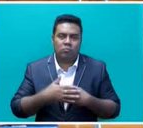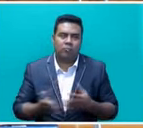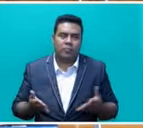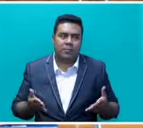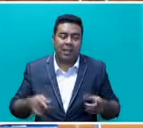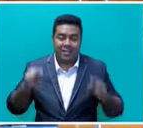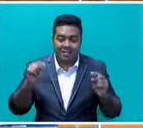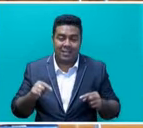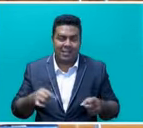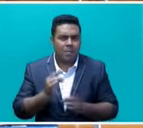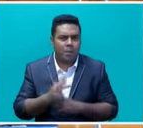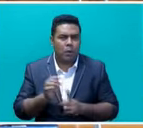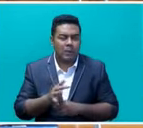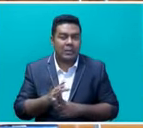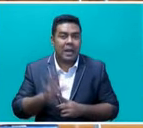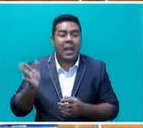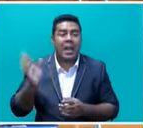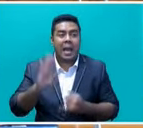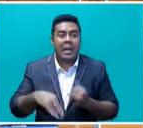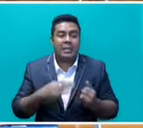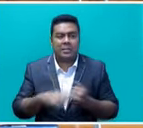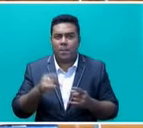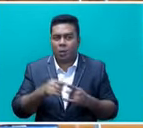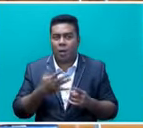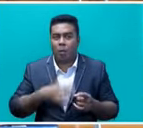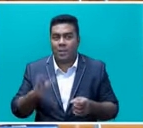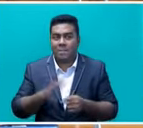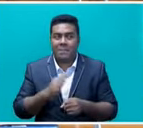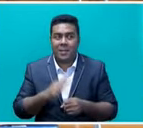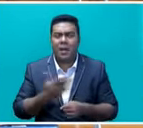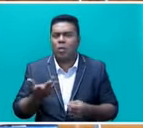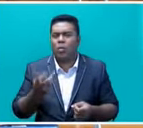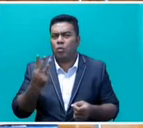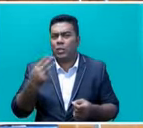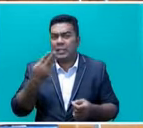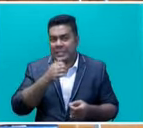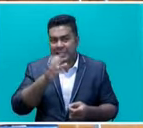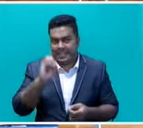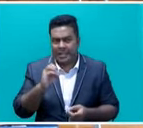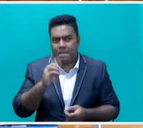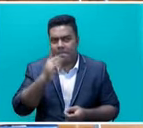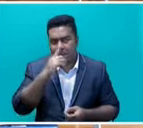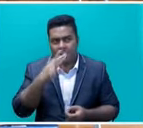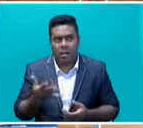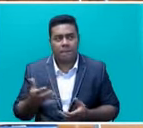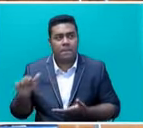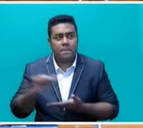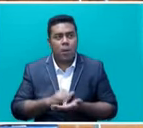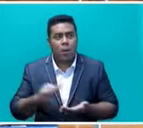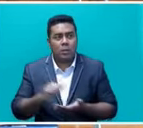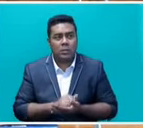This is actually, Mr. Speaker, sir, one point, last point I'd like to make. A lot of people who got those 360, a lot of them, in fact, have bought,